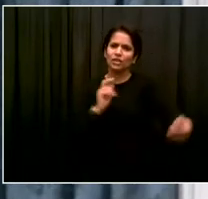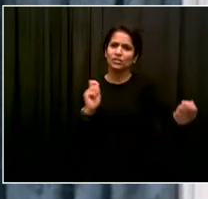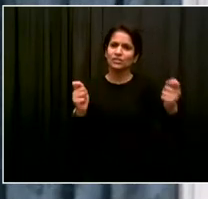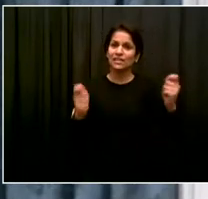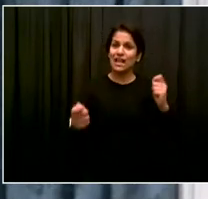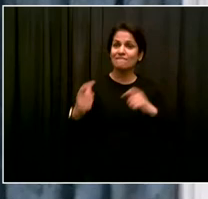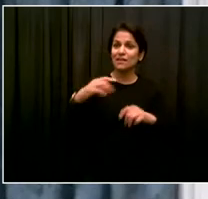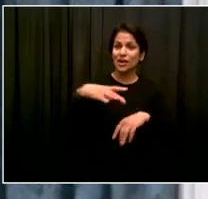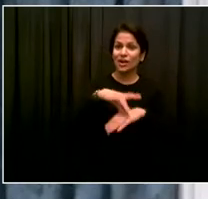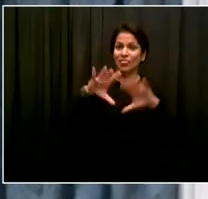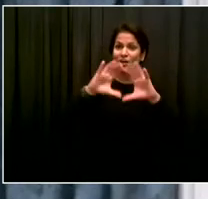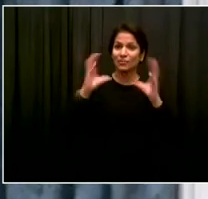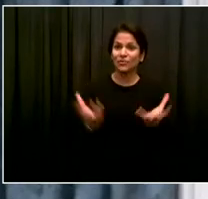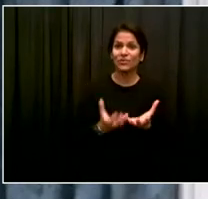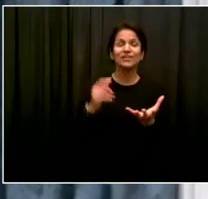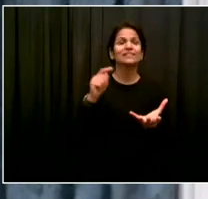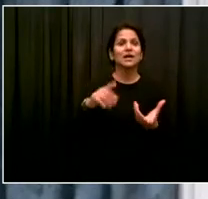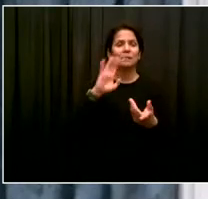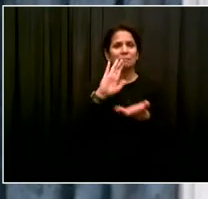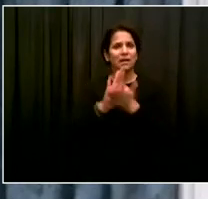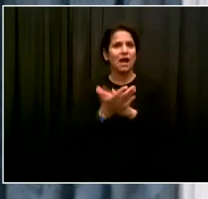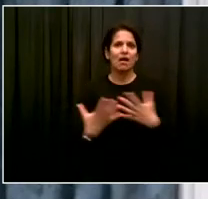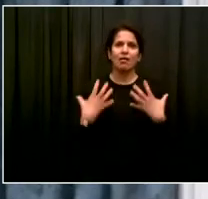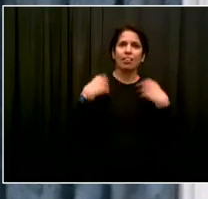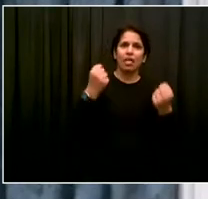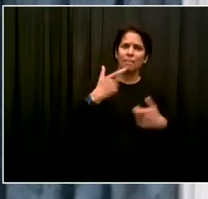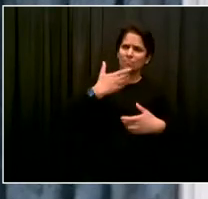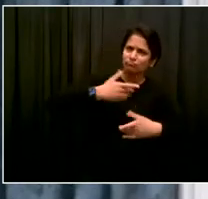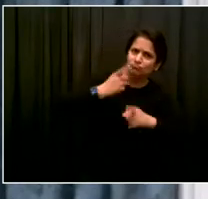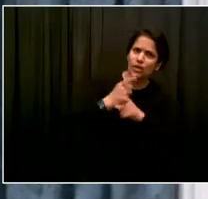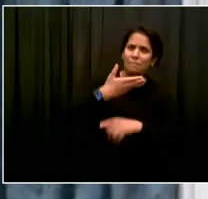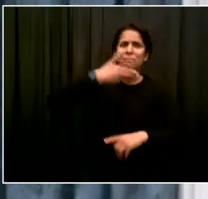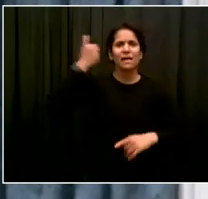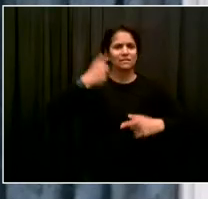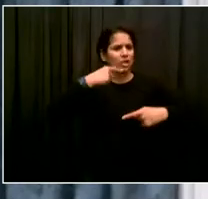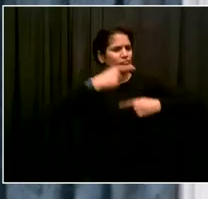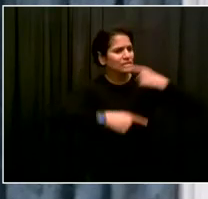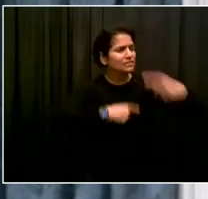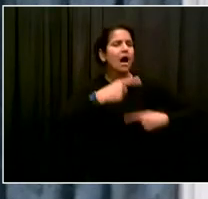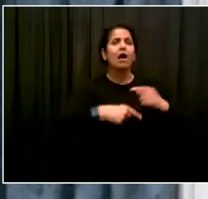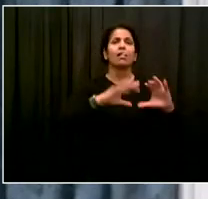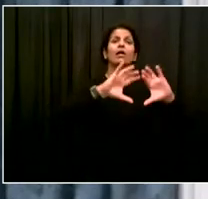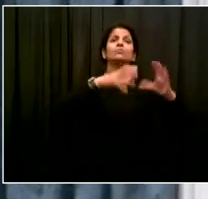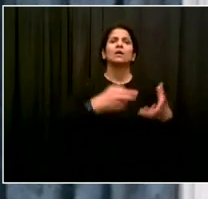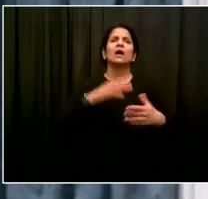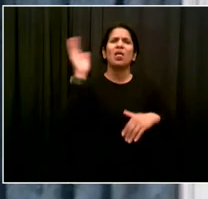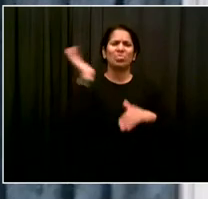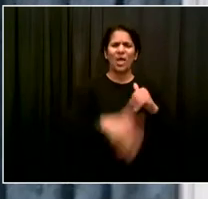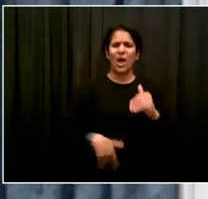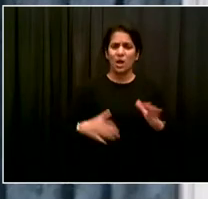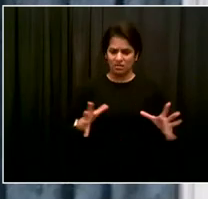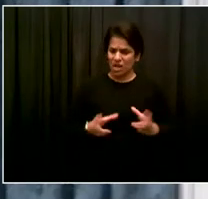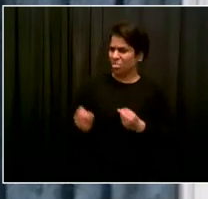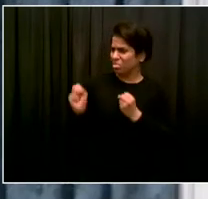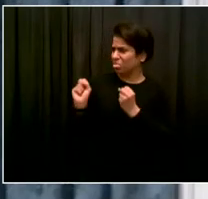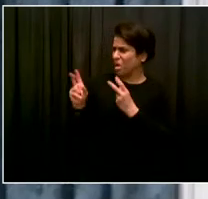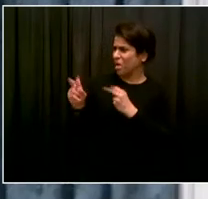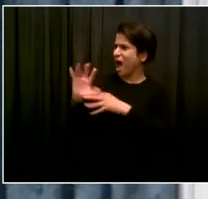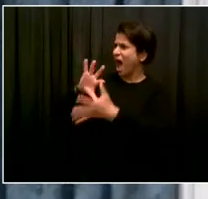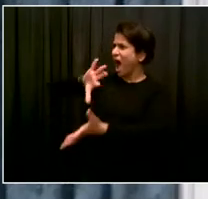the climate goals. We are committed to a clean and sustainable city and it is what needed to protect our children and our future.